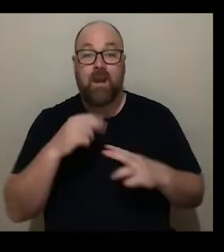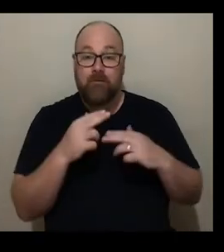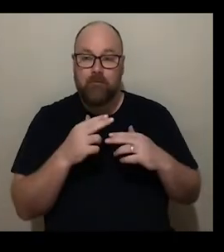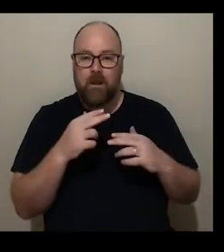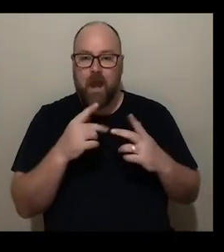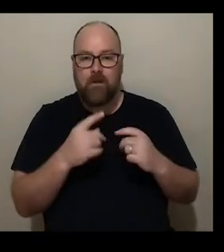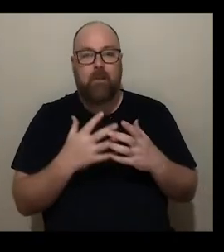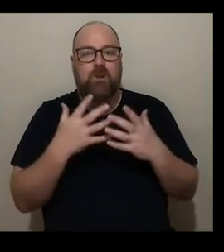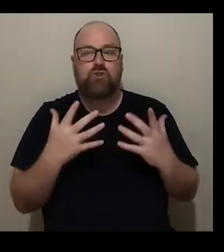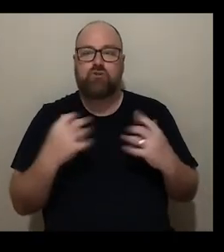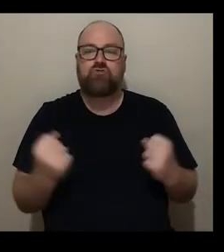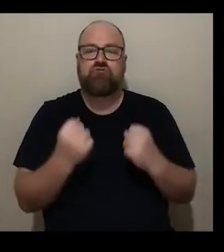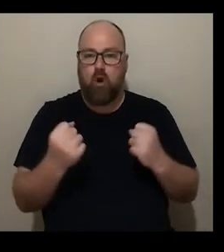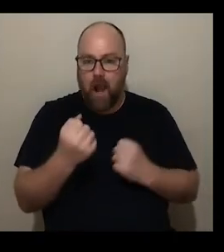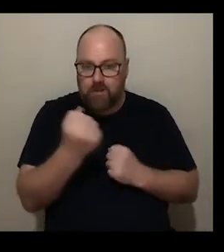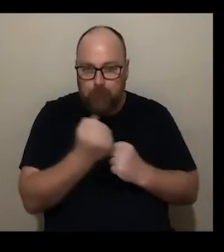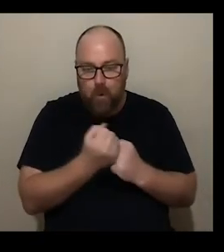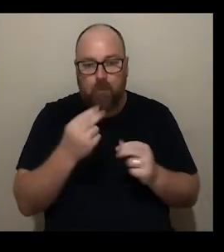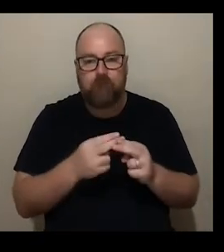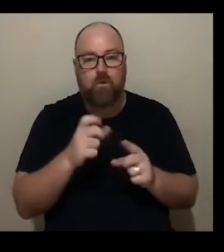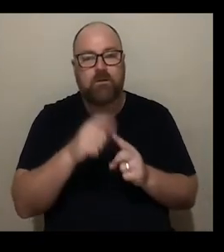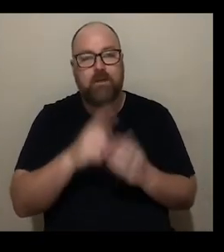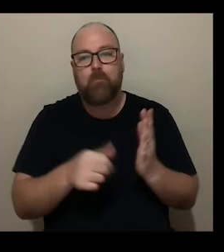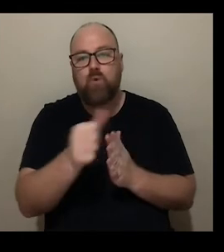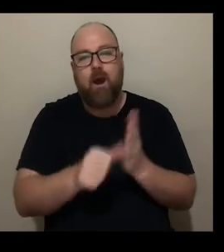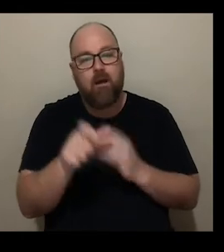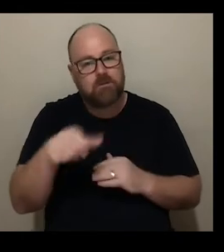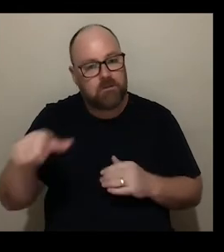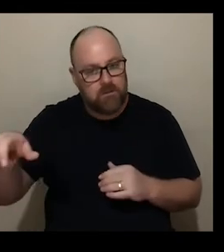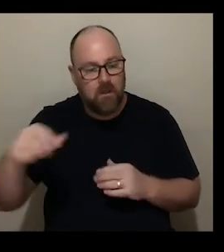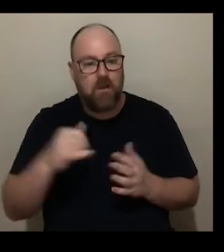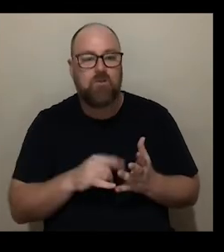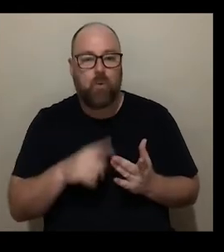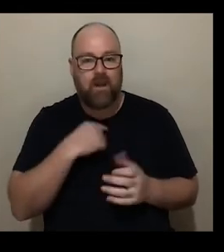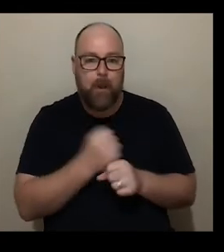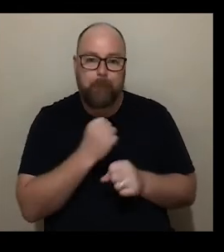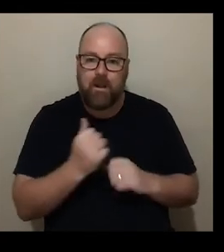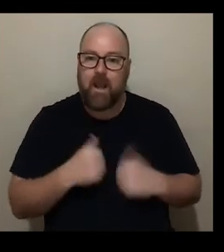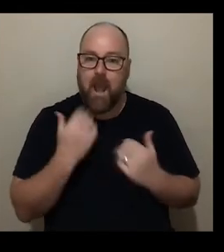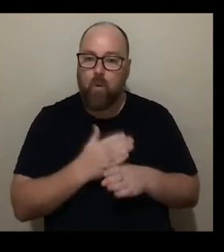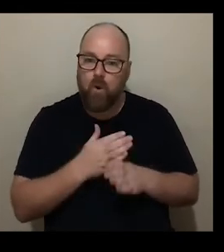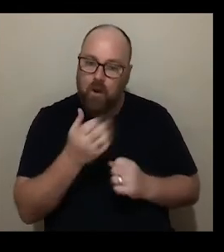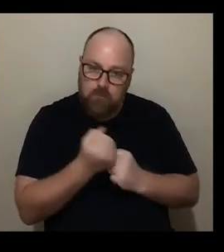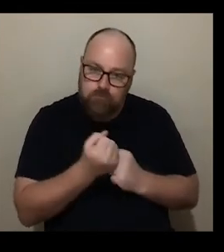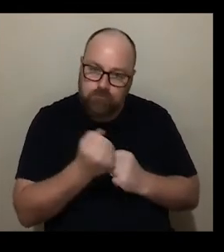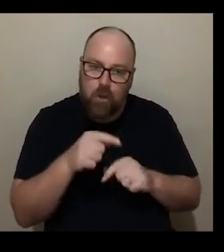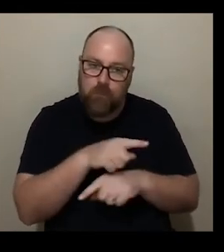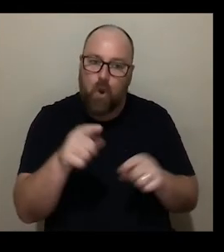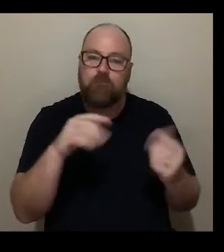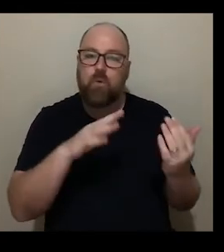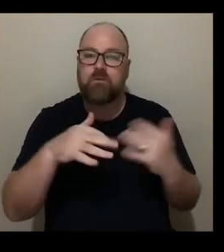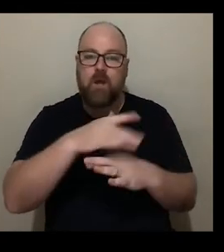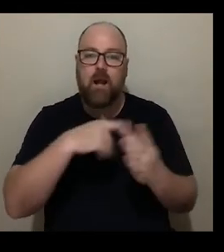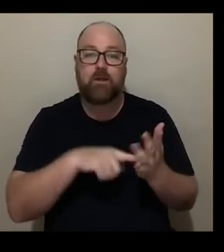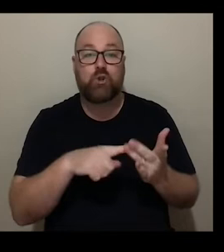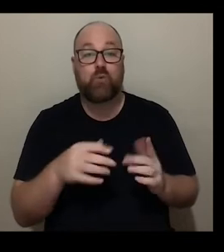stronger um shape of support for disabled artists so they can make the work they want to make and pushing the sector and society to improve we